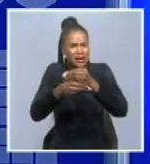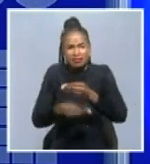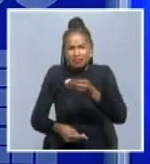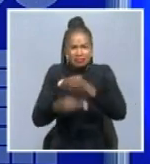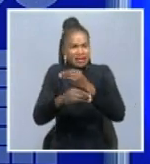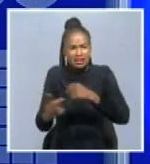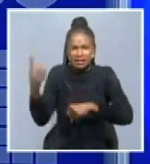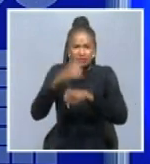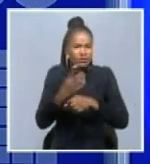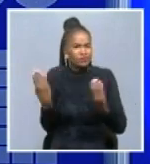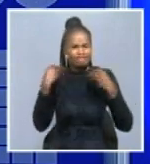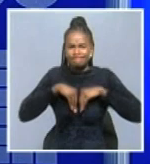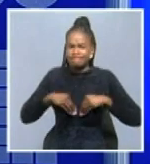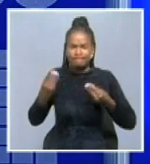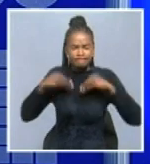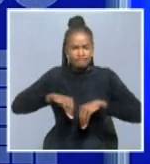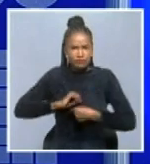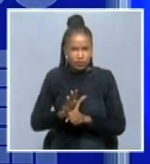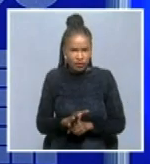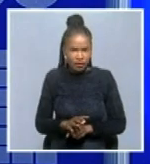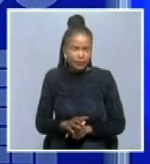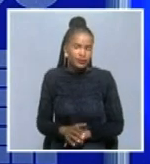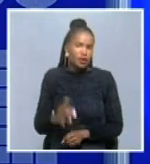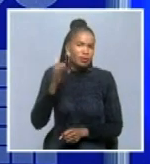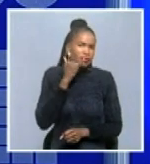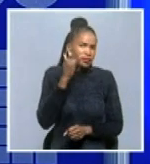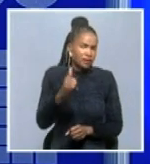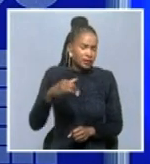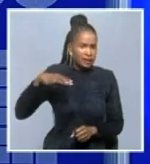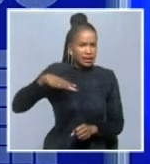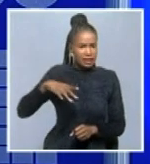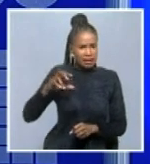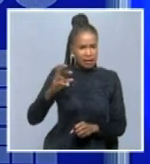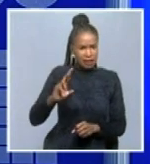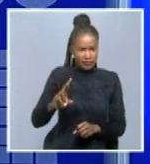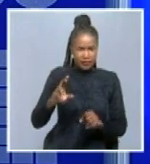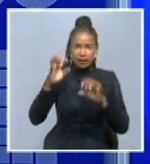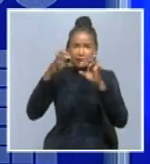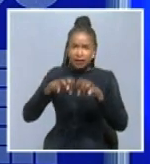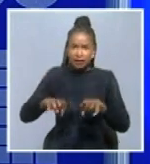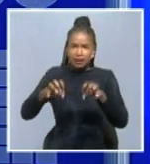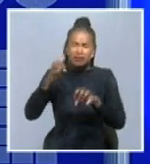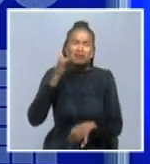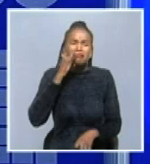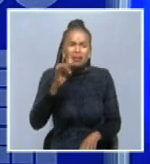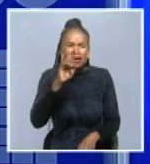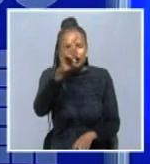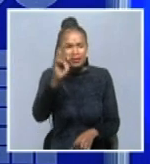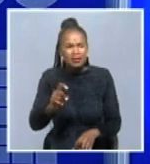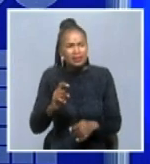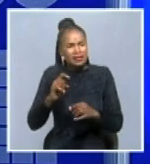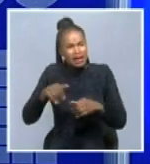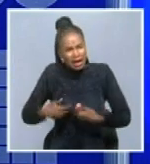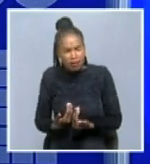day. To brief us on how the region is dealing with this unprecedented crisis, we are now joined on the line by the Irongo governor, Neville